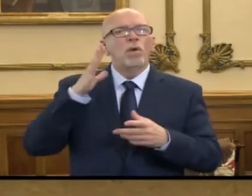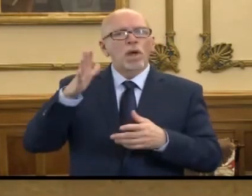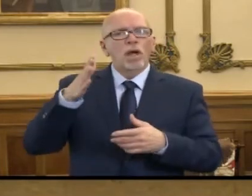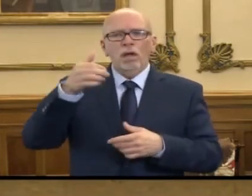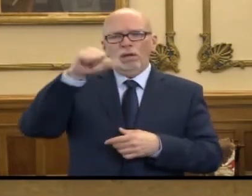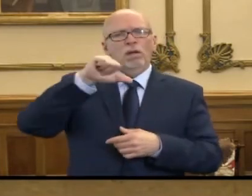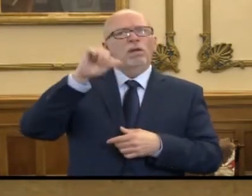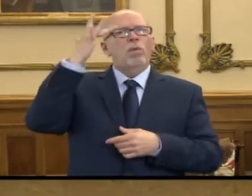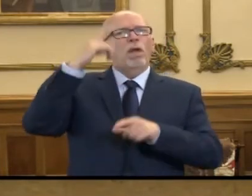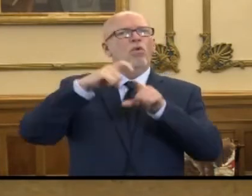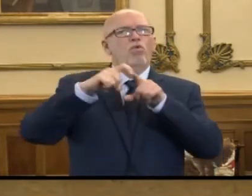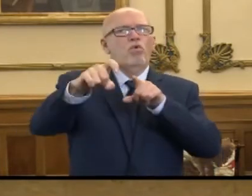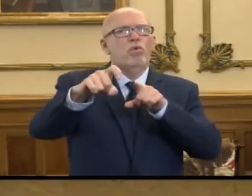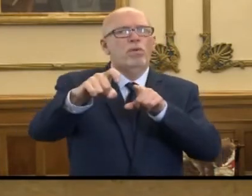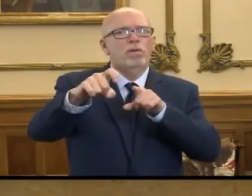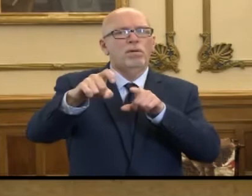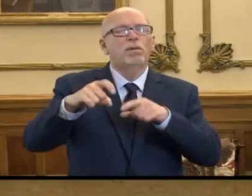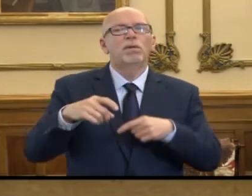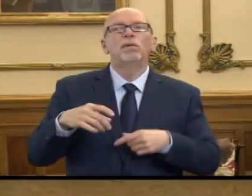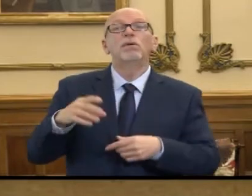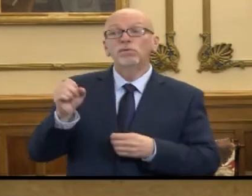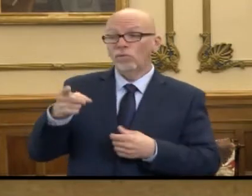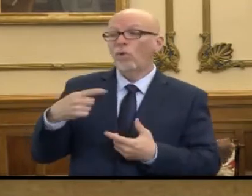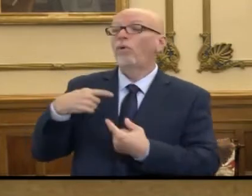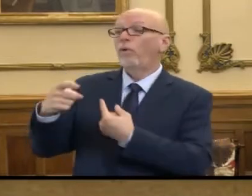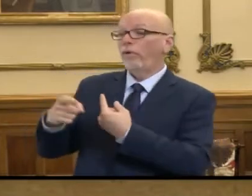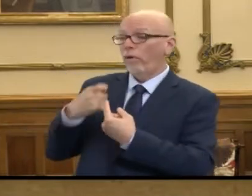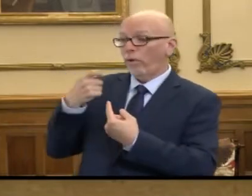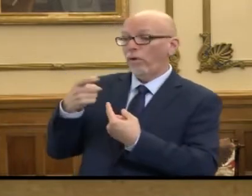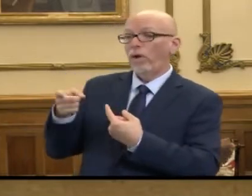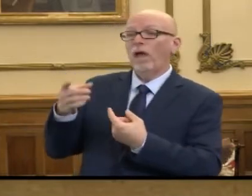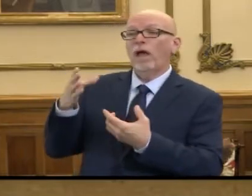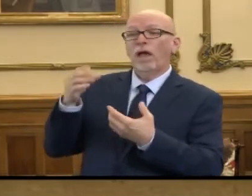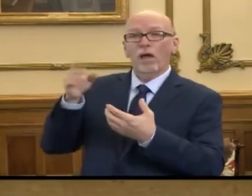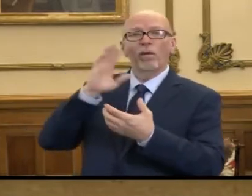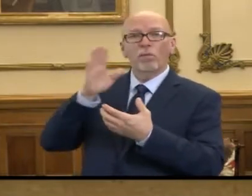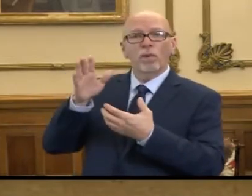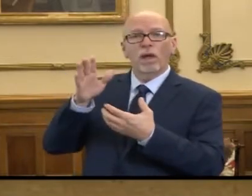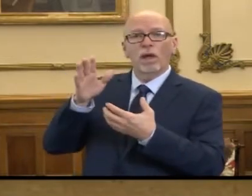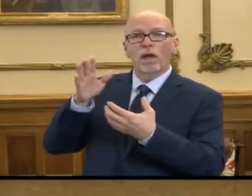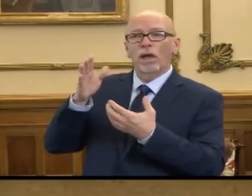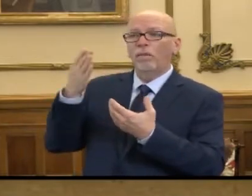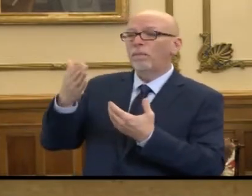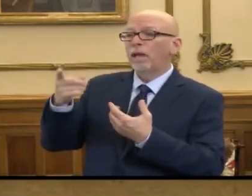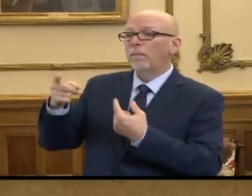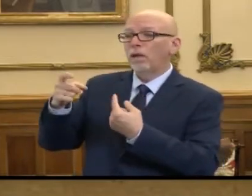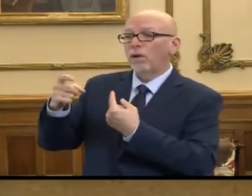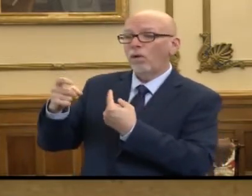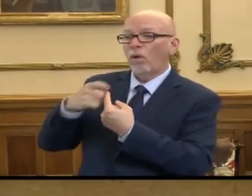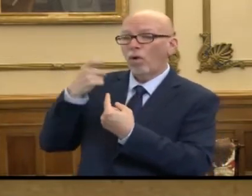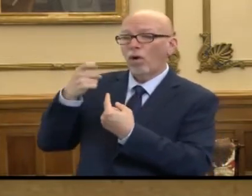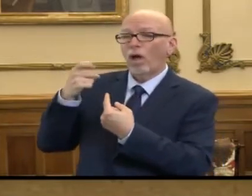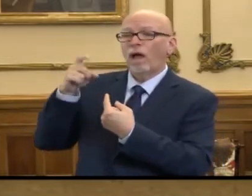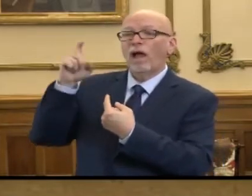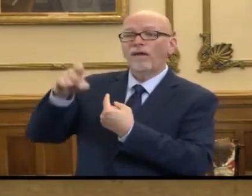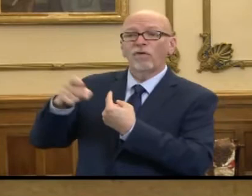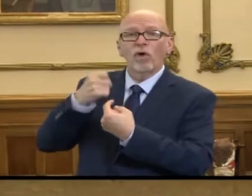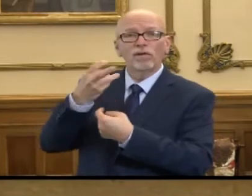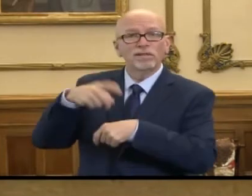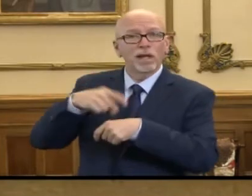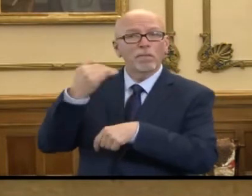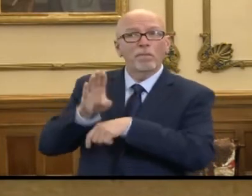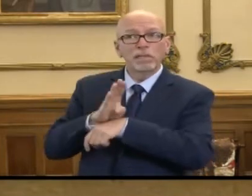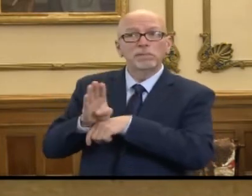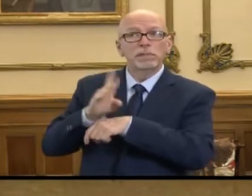in, and then they will probably be bombarded with maybe the calls, and then they'll have to call several times.